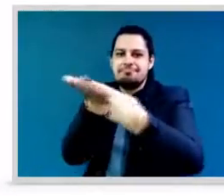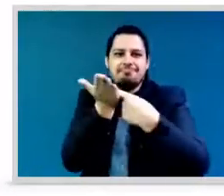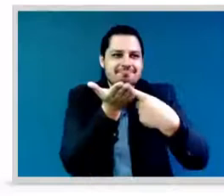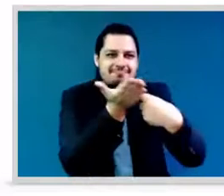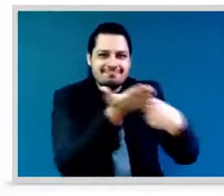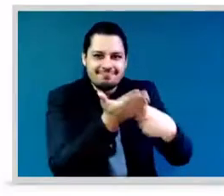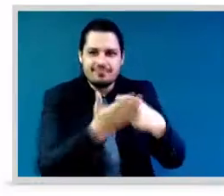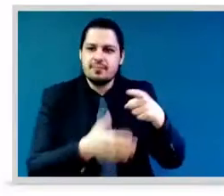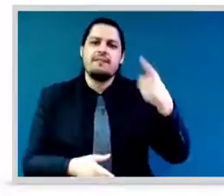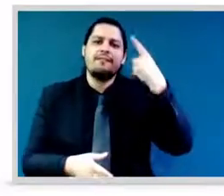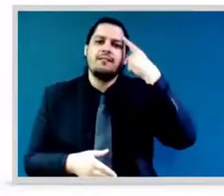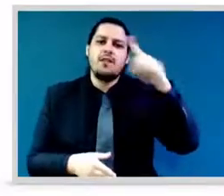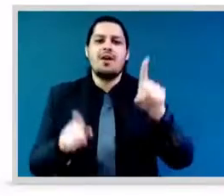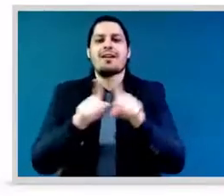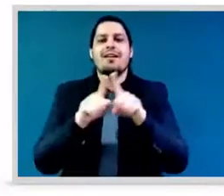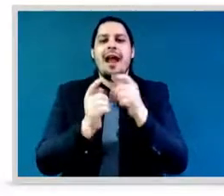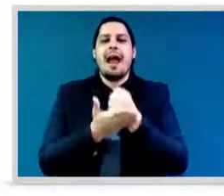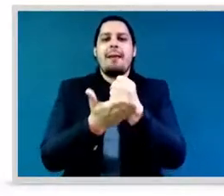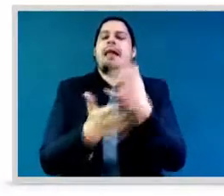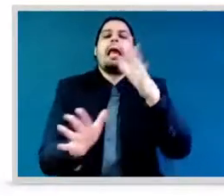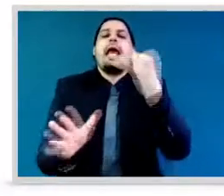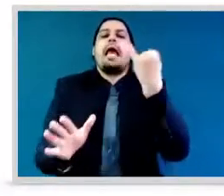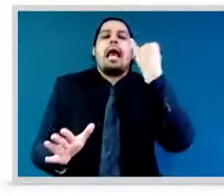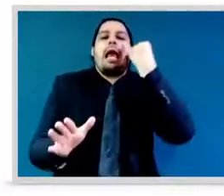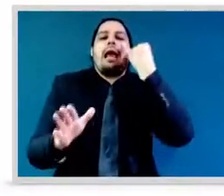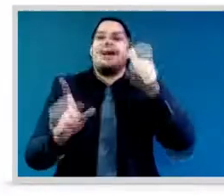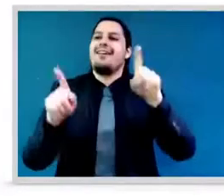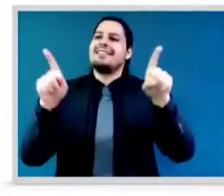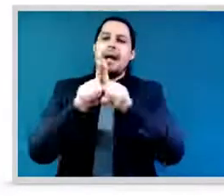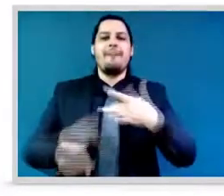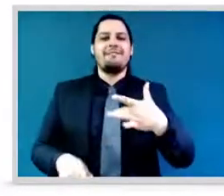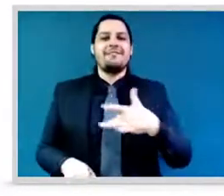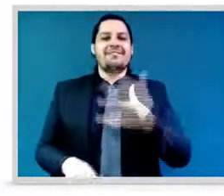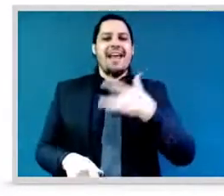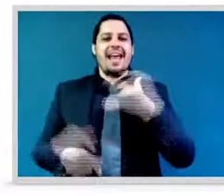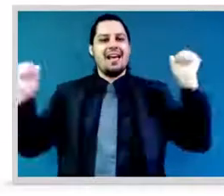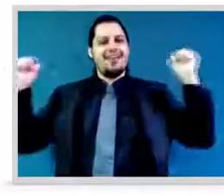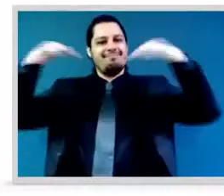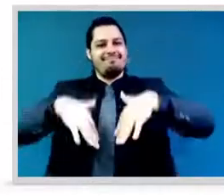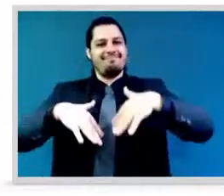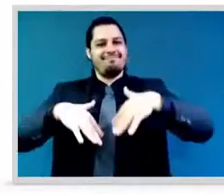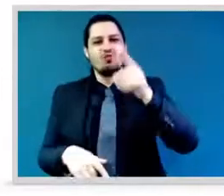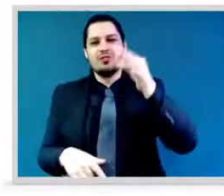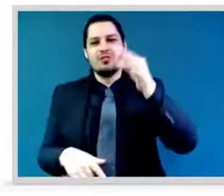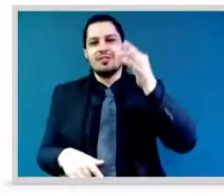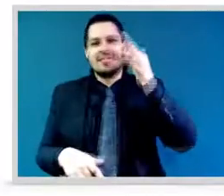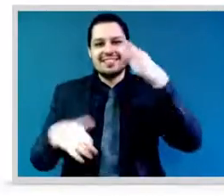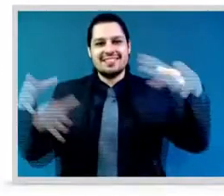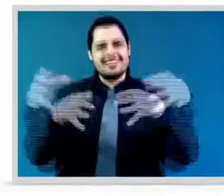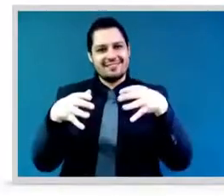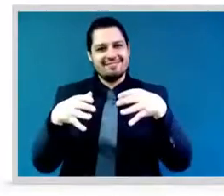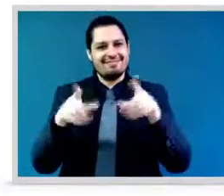with uh her royal highness crown princess mary of denmark who is an honorary